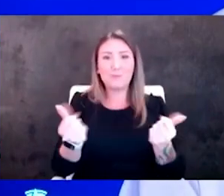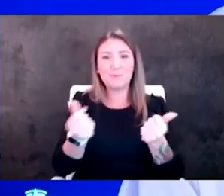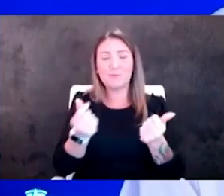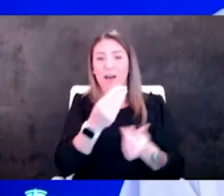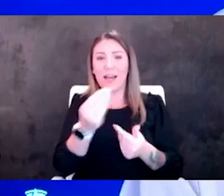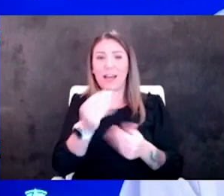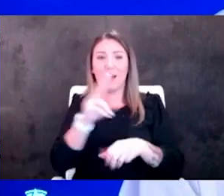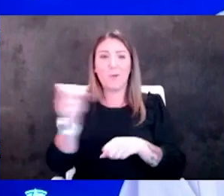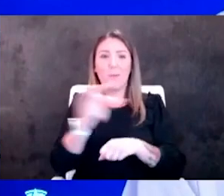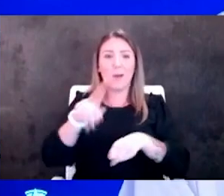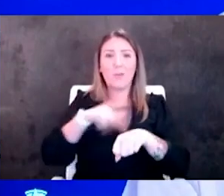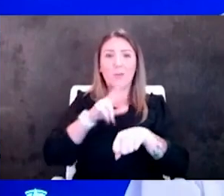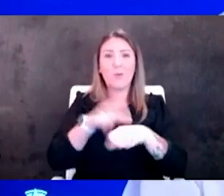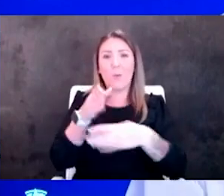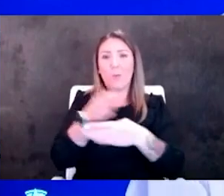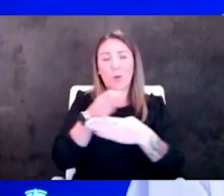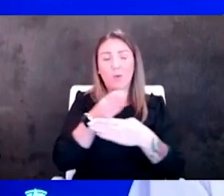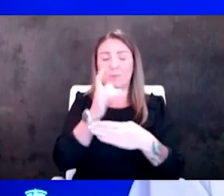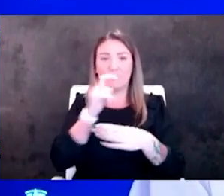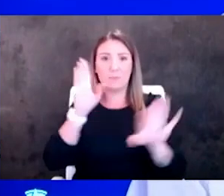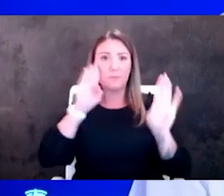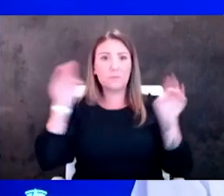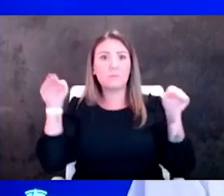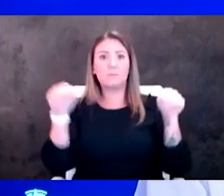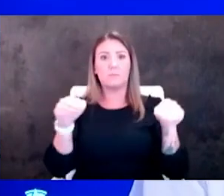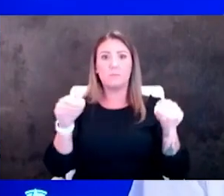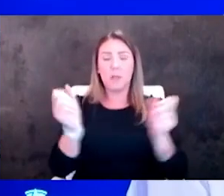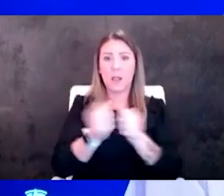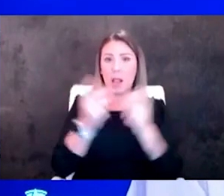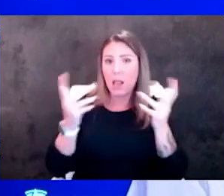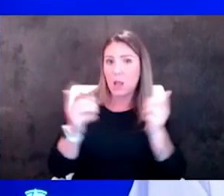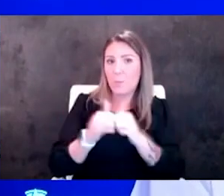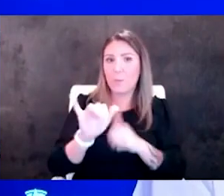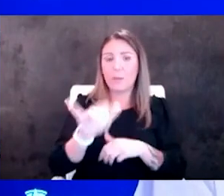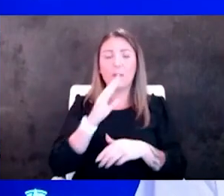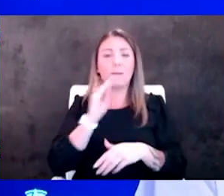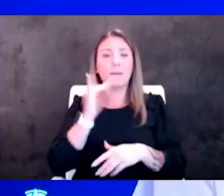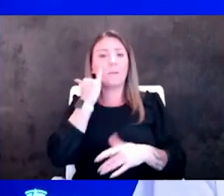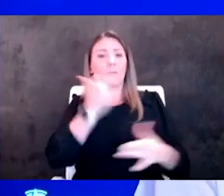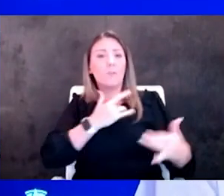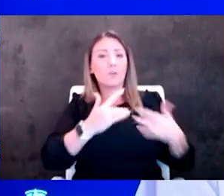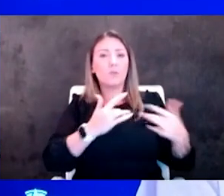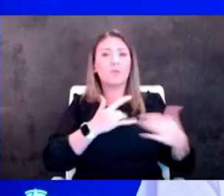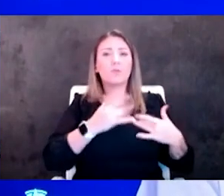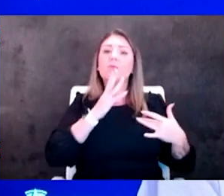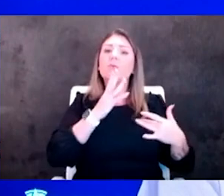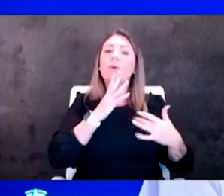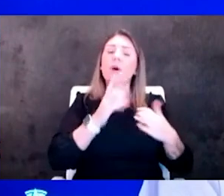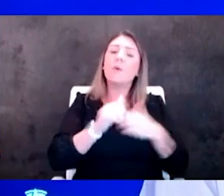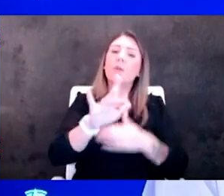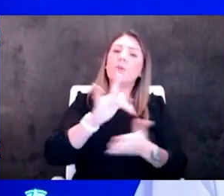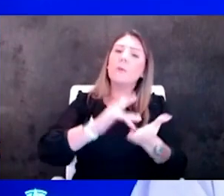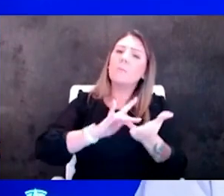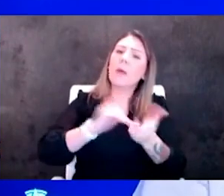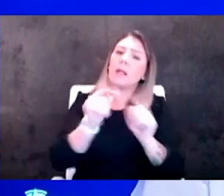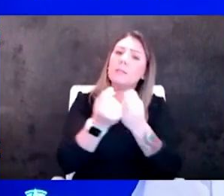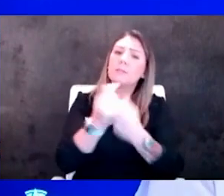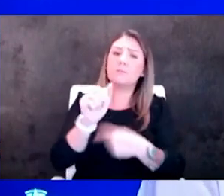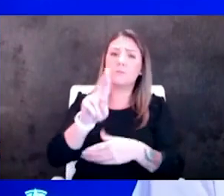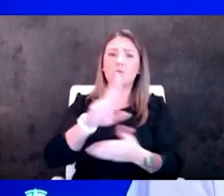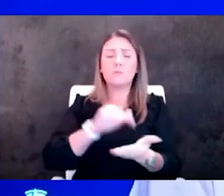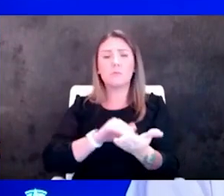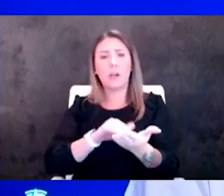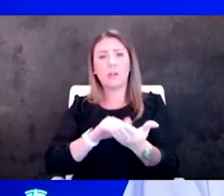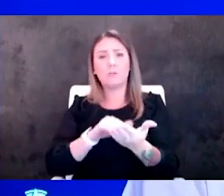range so i really wouldn't pay too much attention to that if you have concerns certainly speak with your your medical team or your physician you're welcome to go